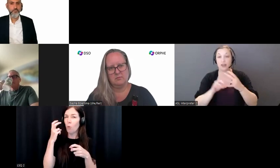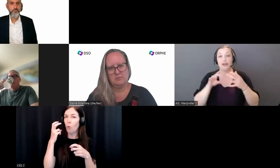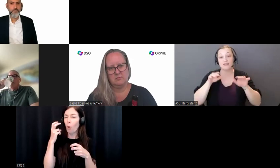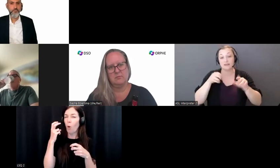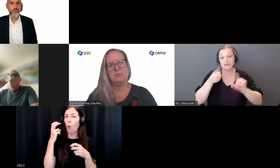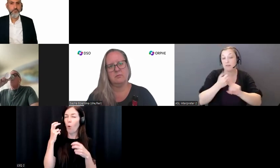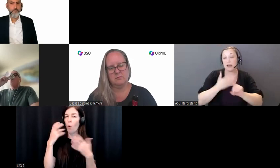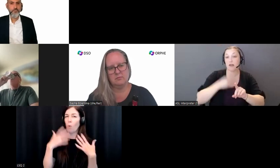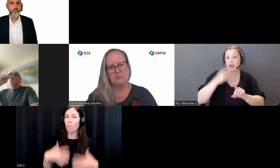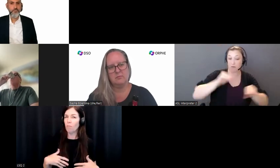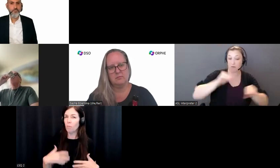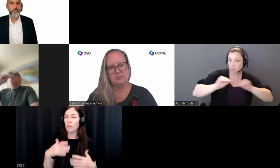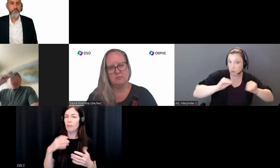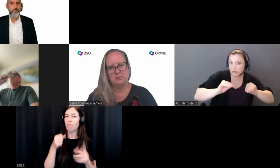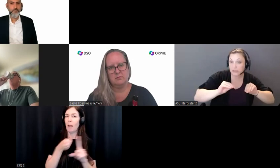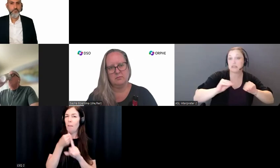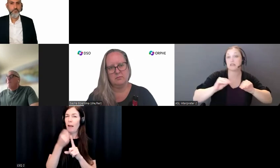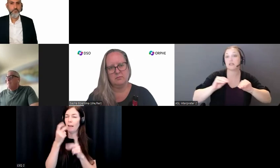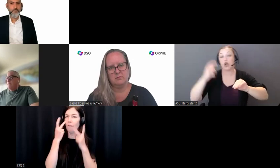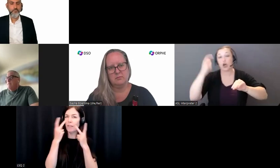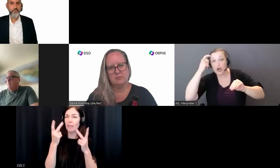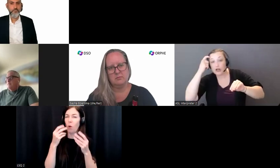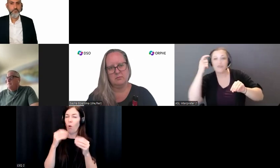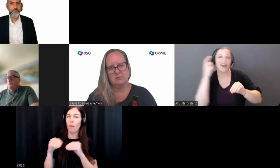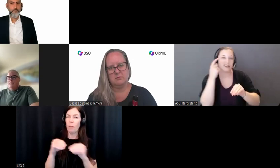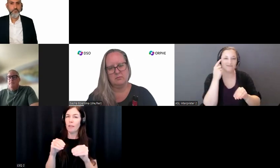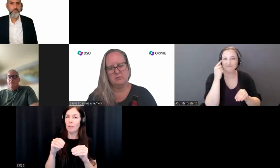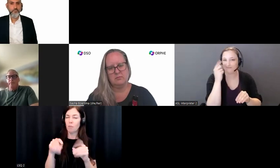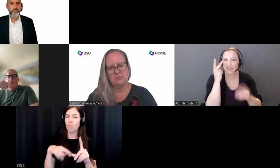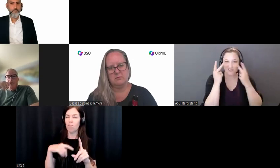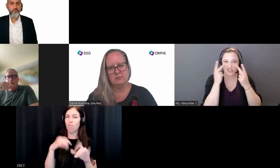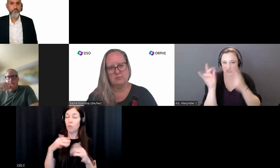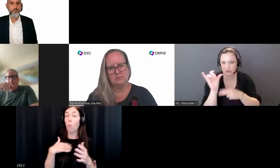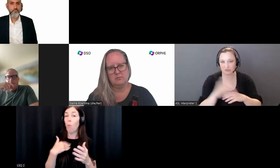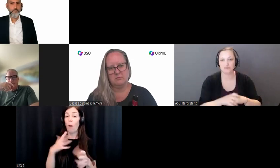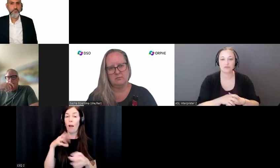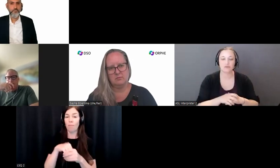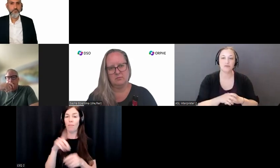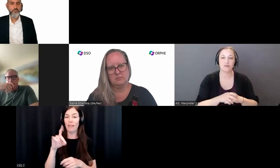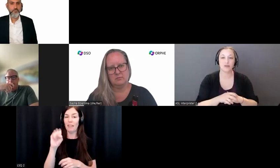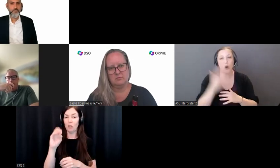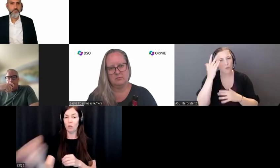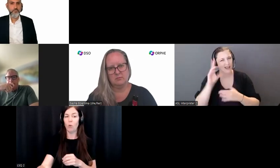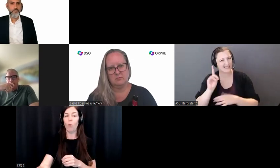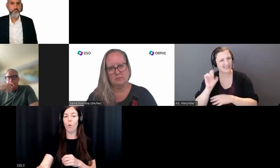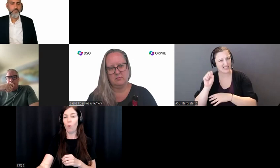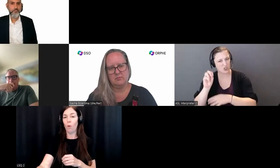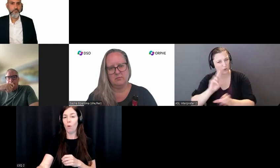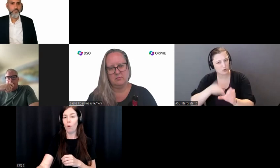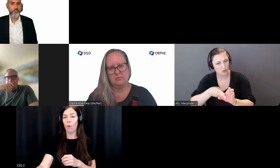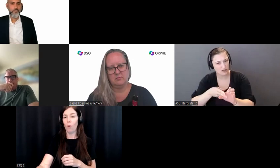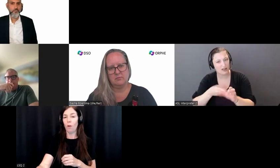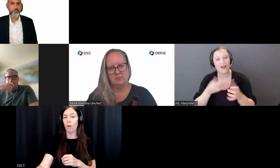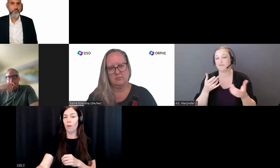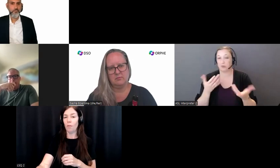vision. So why did I join?'ai des handicaps qui sont causés par... I'm a huge fan of the Canadian screen industry.